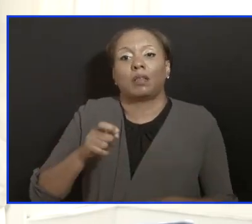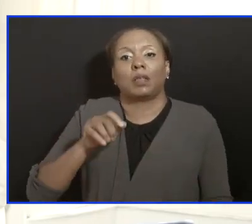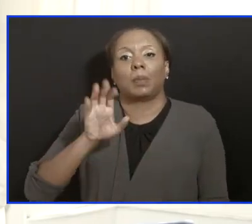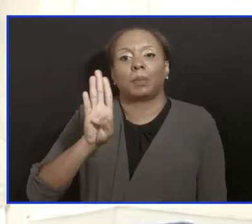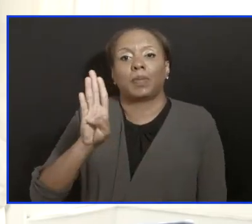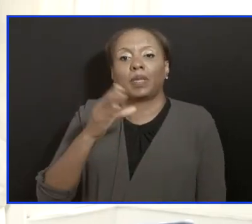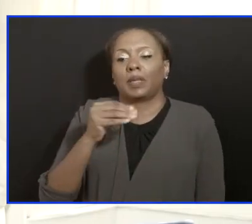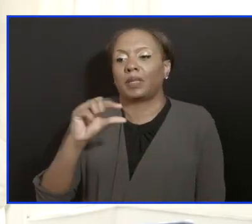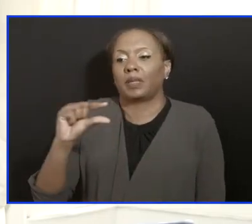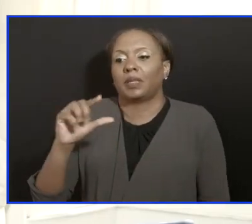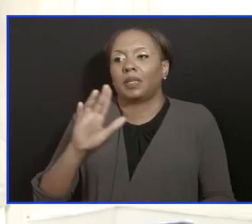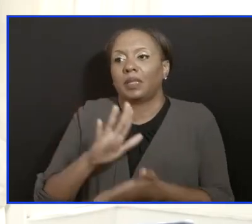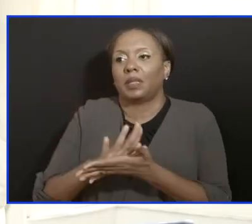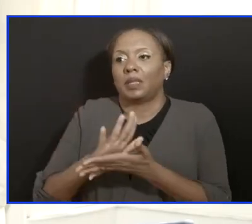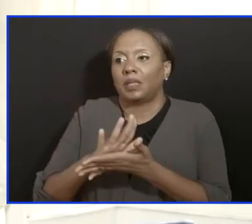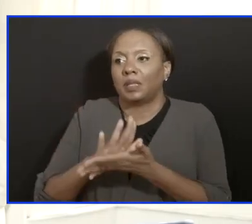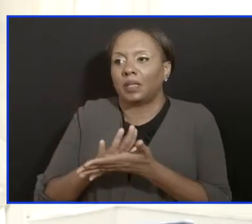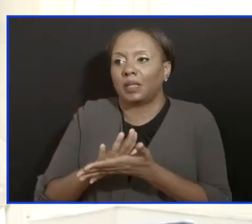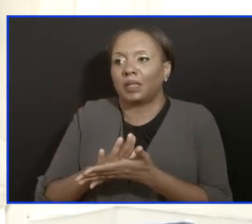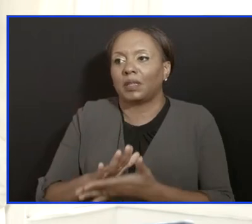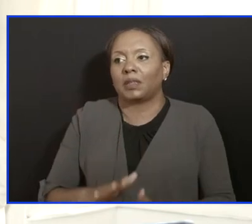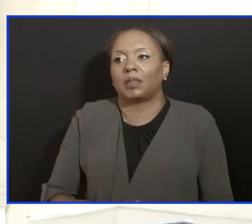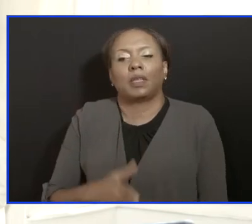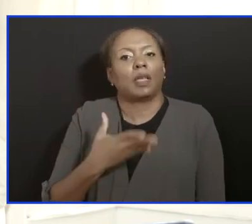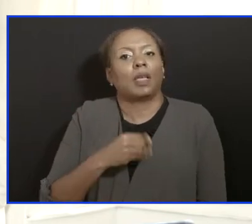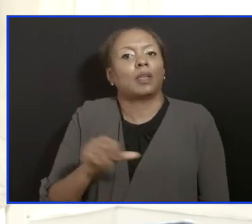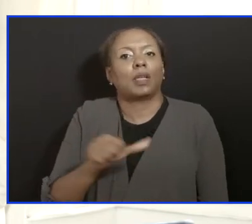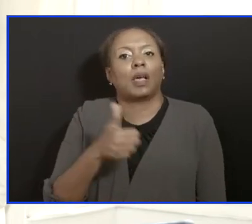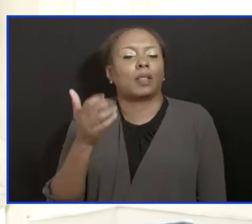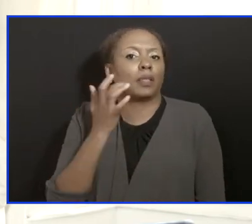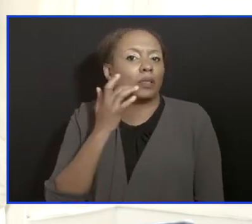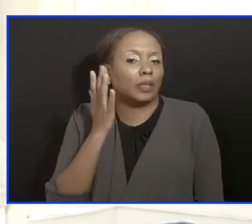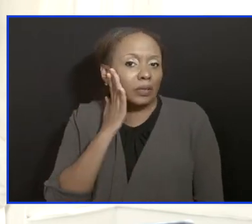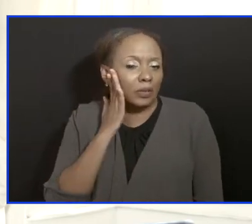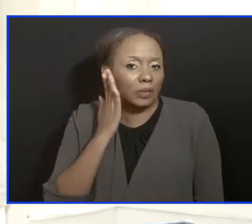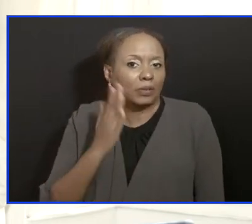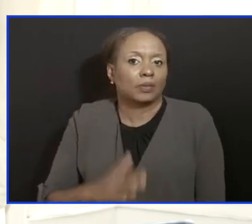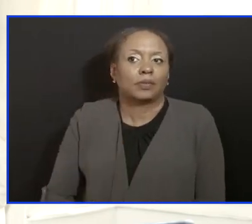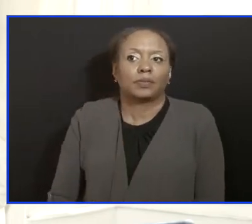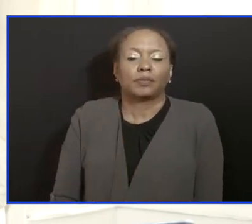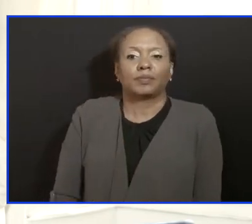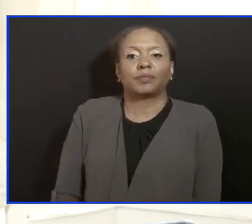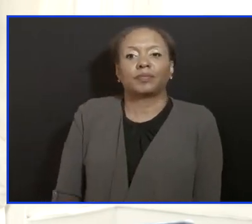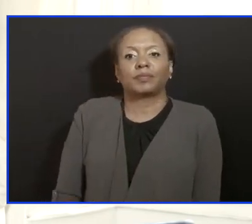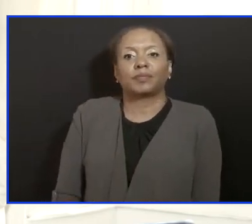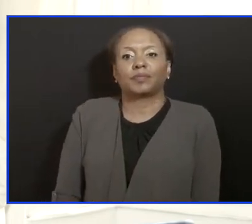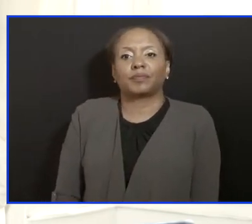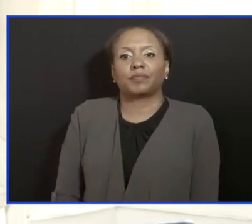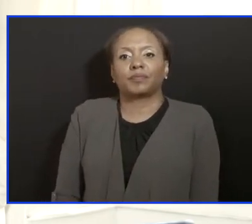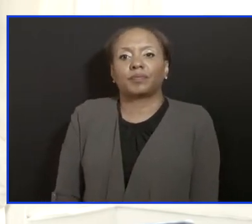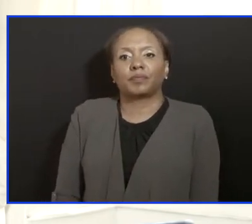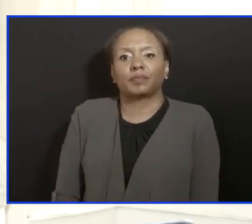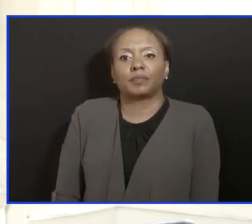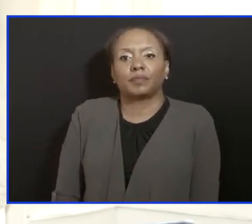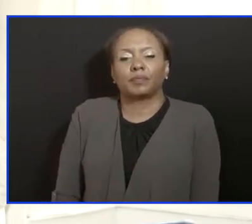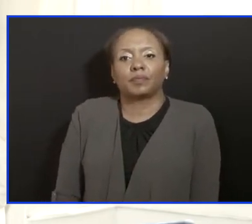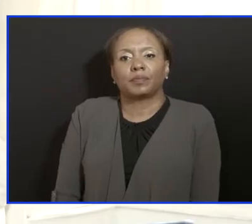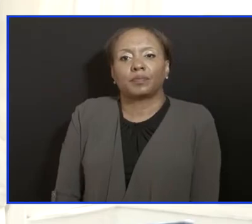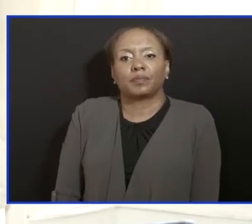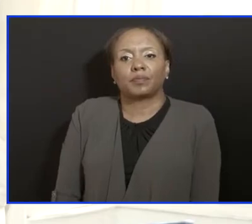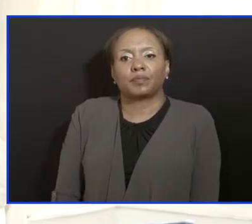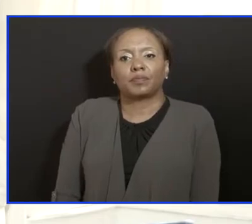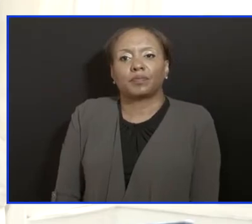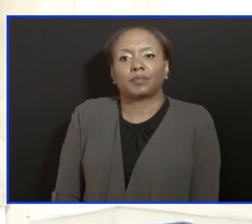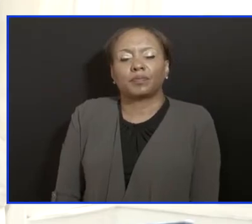I'm certainly helping at Queens College and Sambay Hotel, which we have patients. And the secondary issue, let's give you an idea of the sort of,